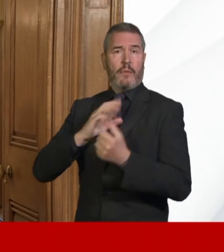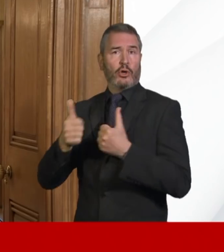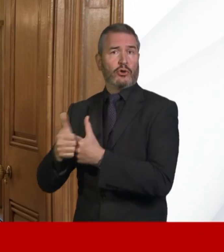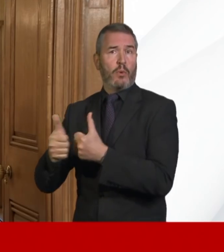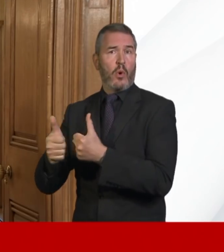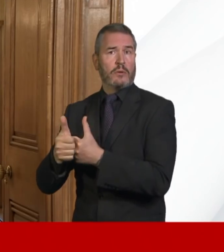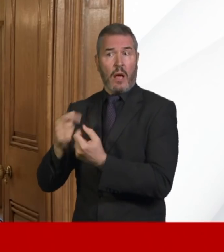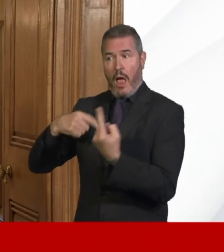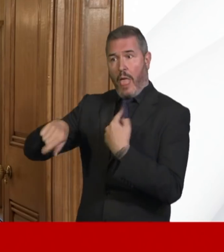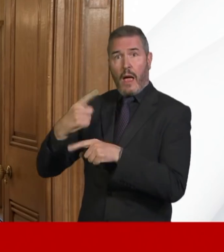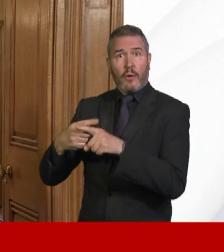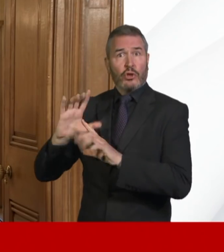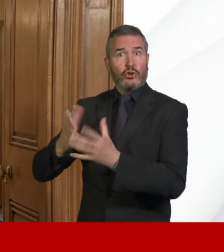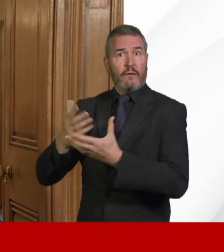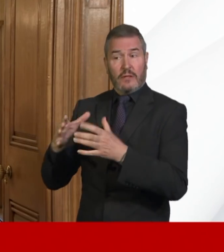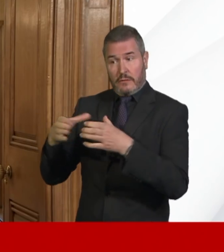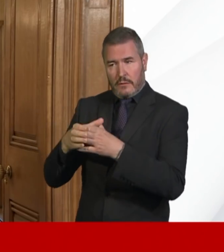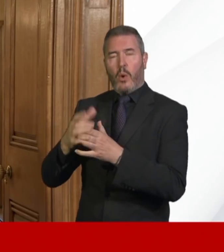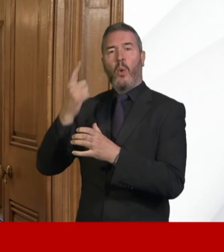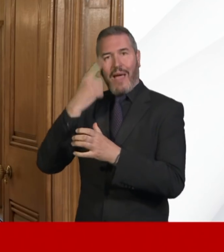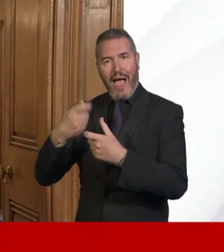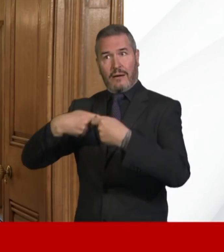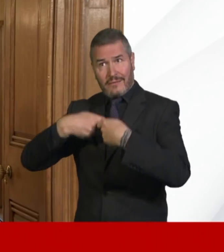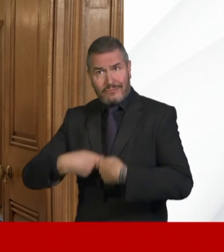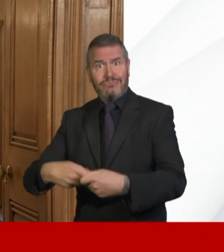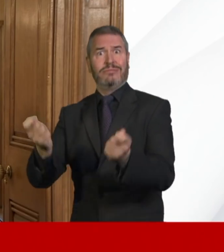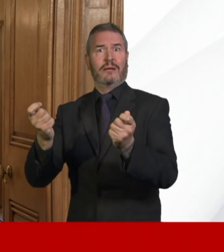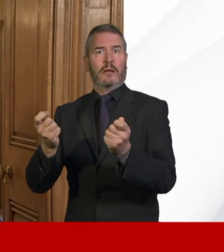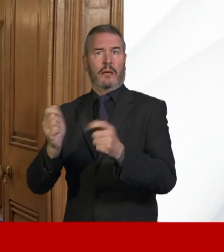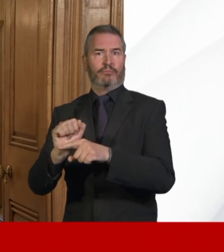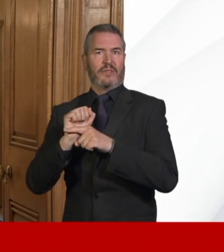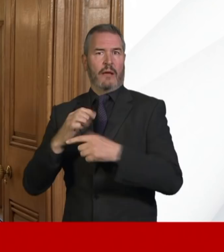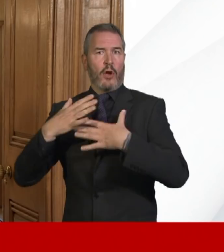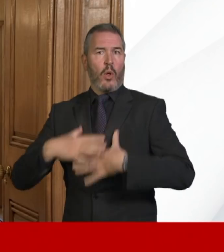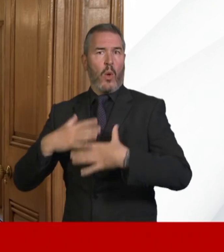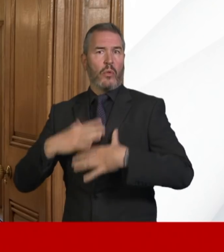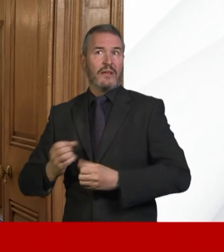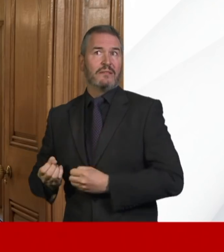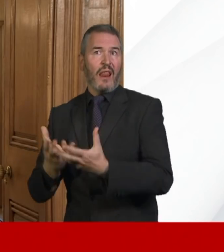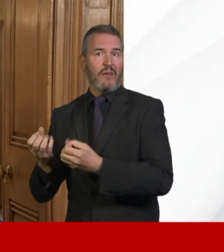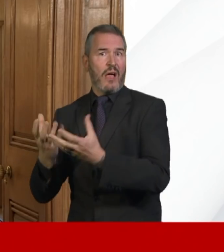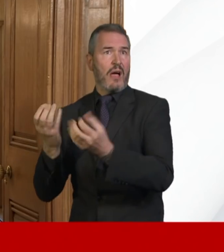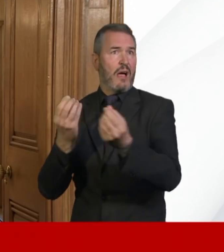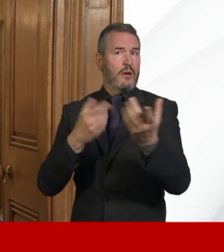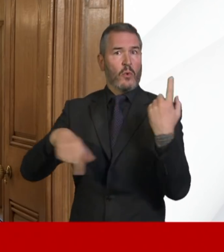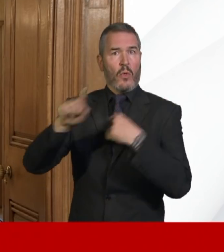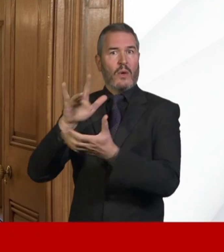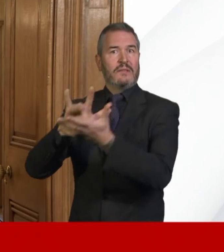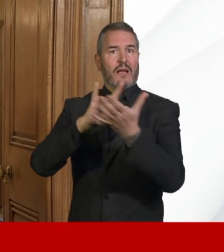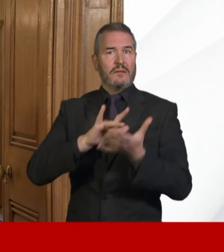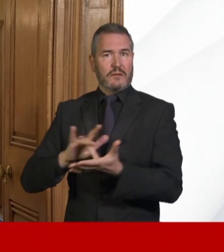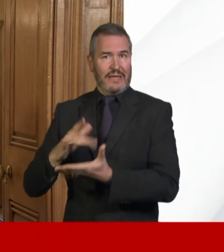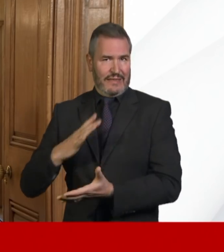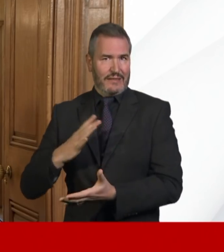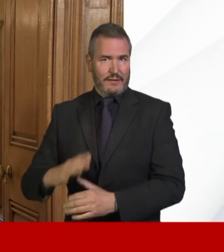and other emergency services who are working around the clock to deliver the equipment to the people who need